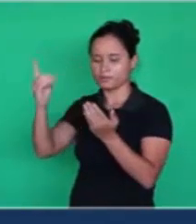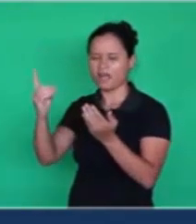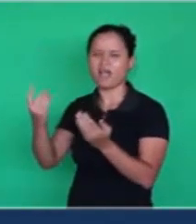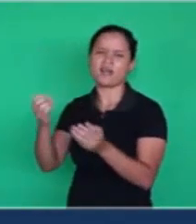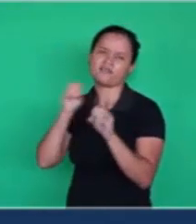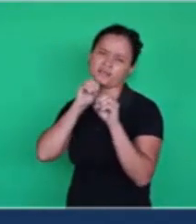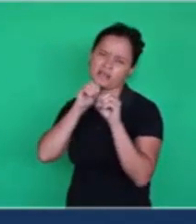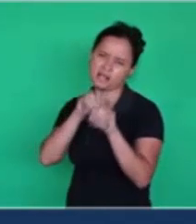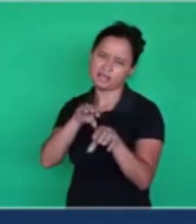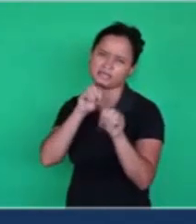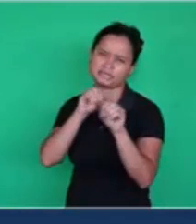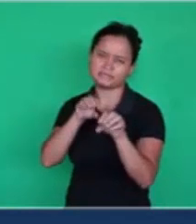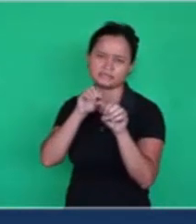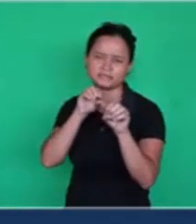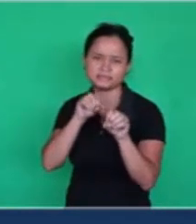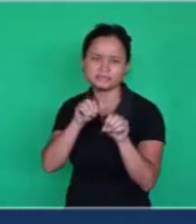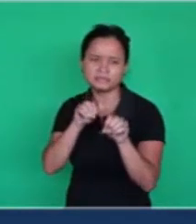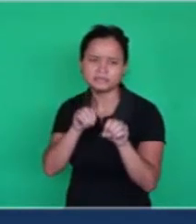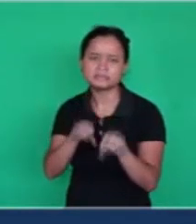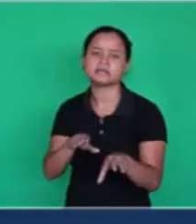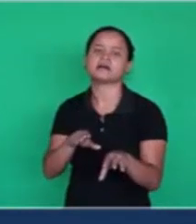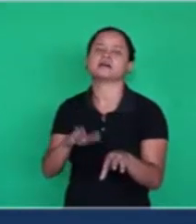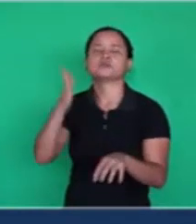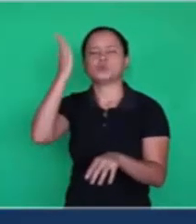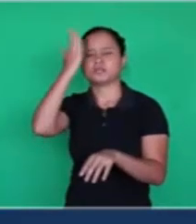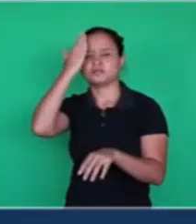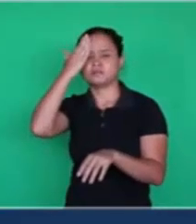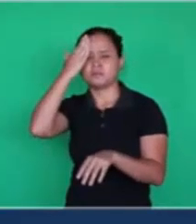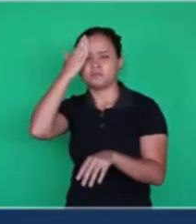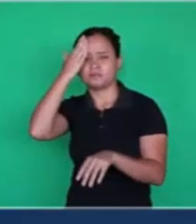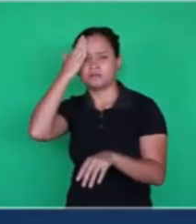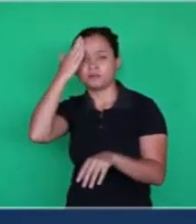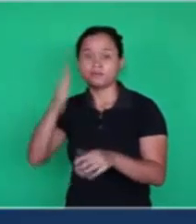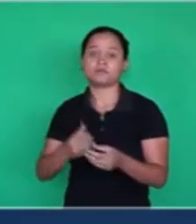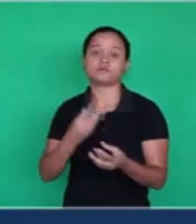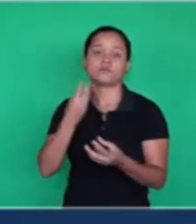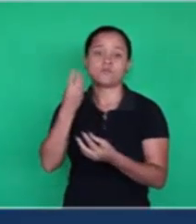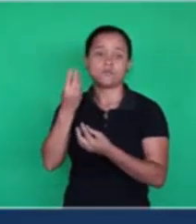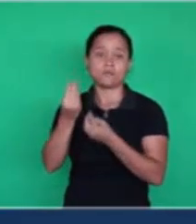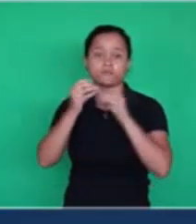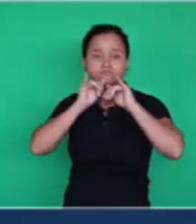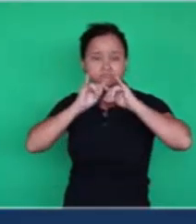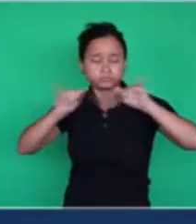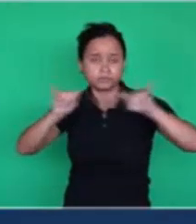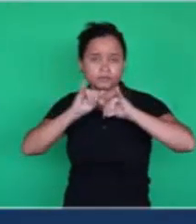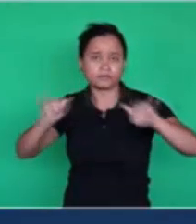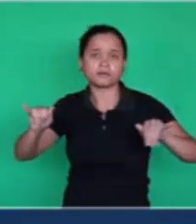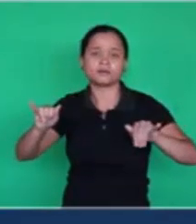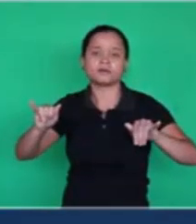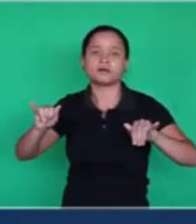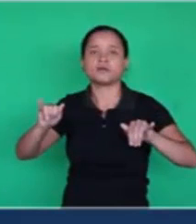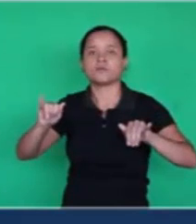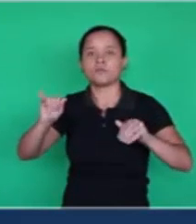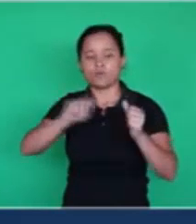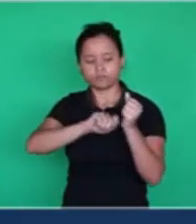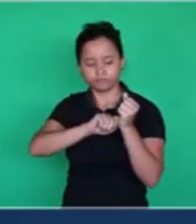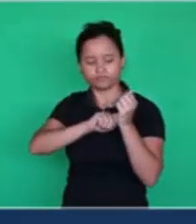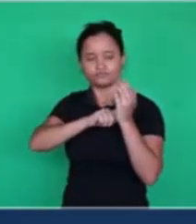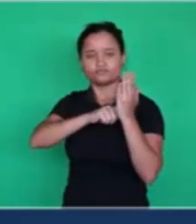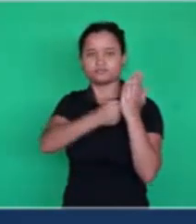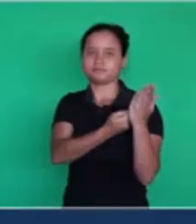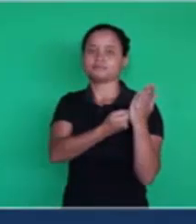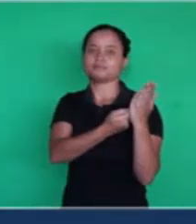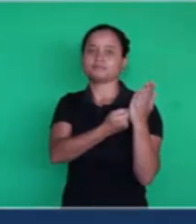bringing to remembrance, facilitating the understanding, proclaiming, and the understanding of the one who reveals the